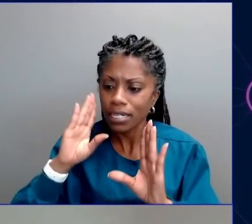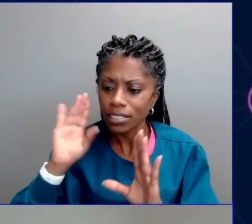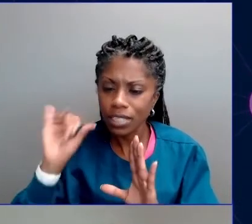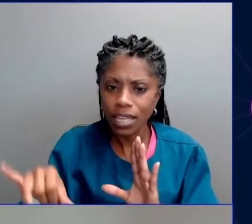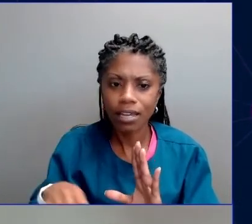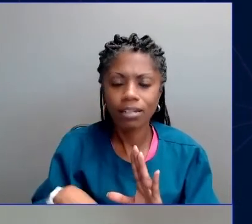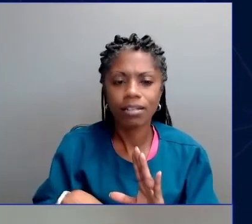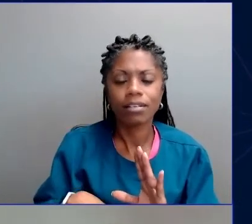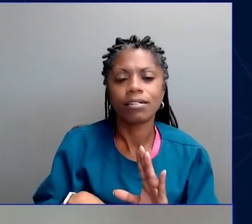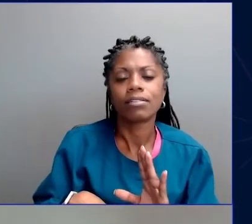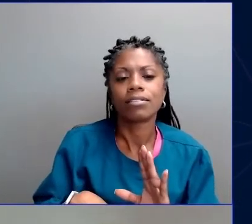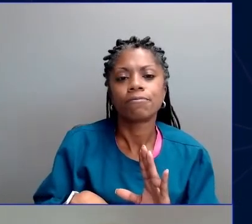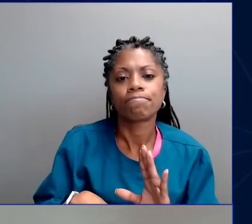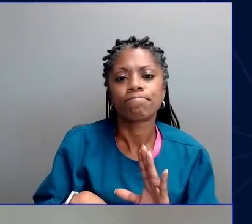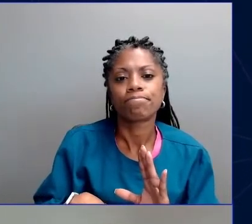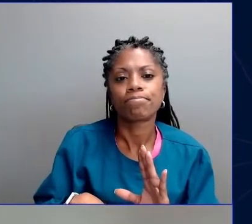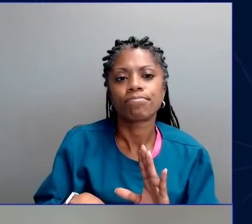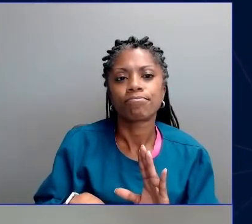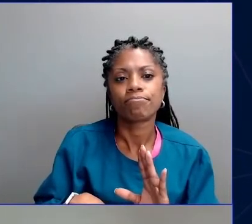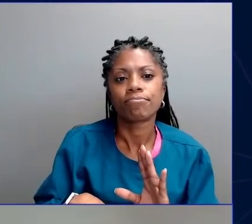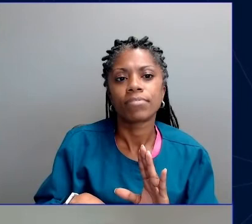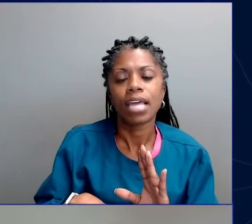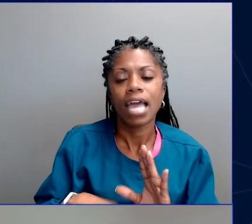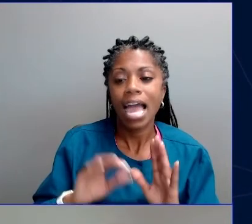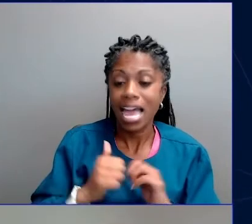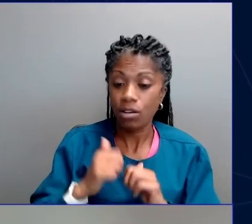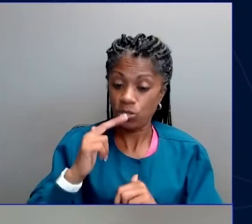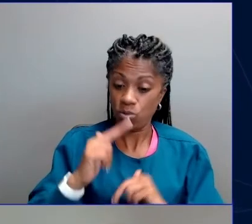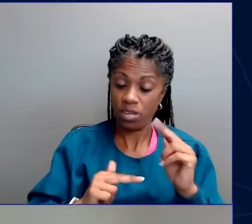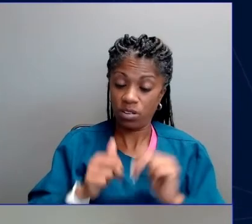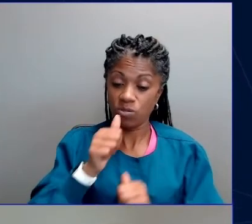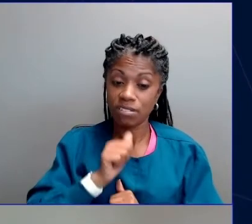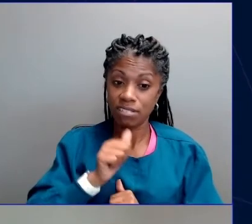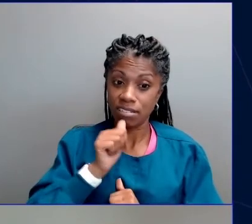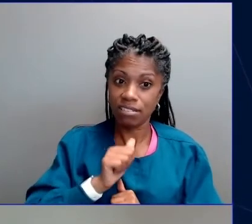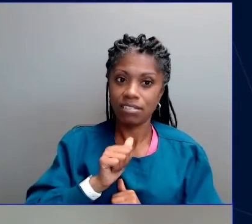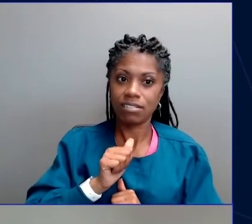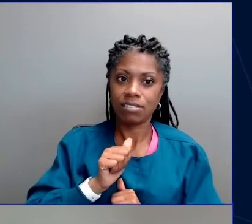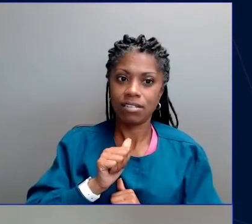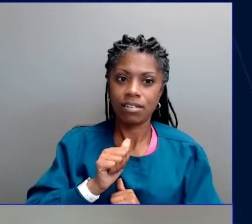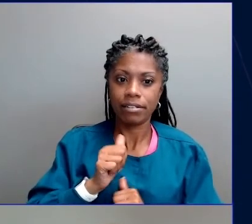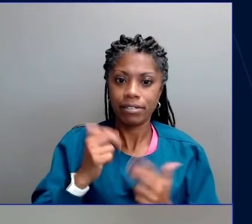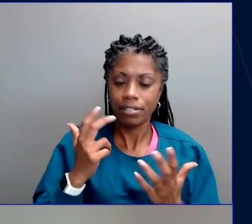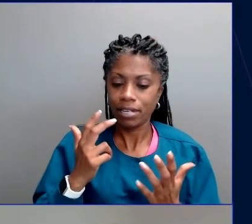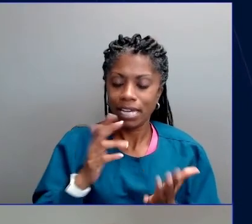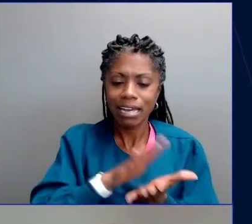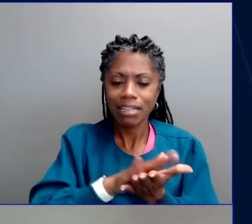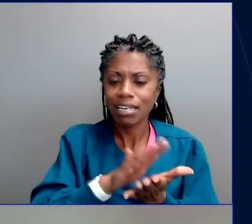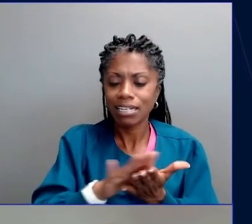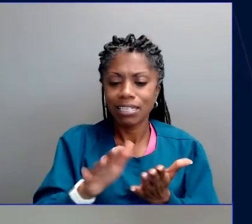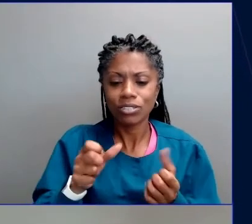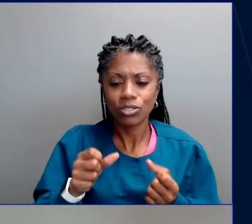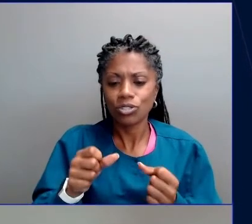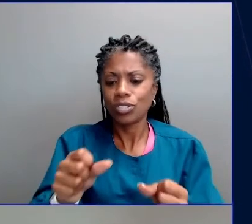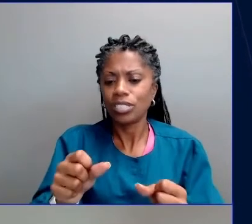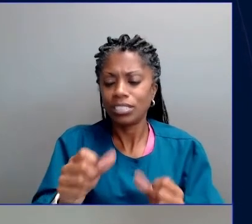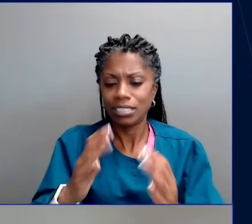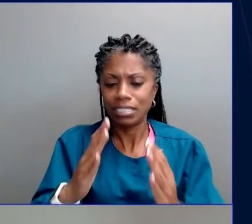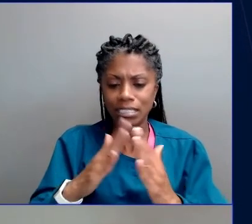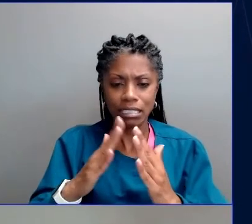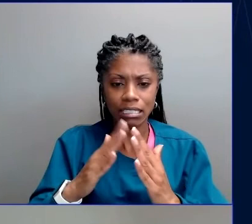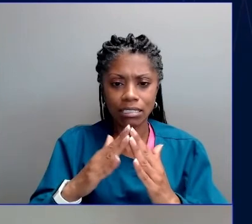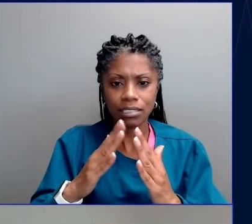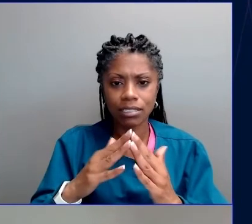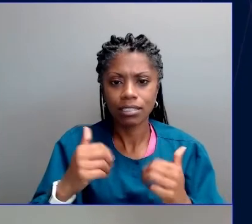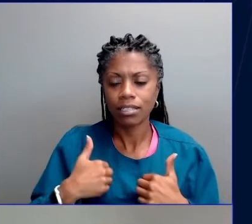Climate solutions that build resilience, greening our cities, protecting coastal wetlands that protect us